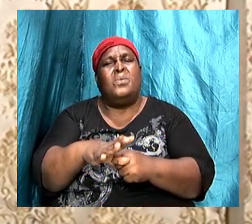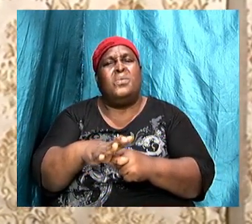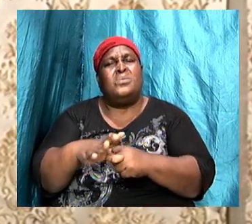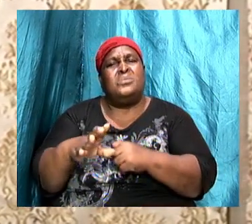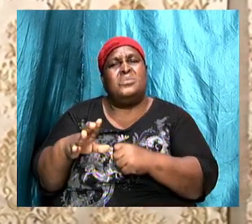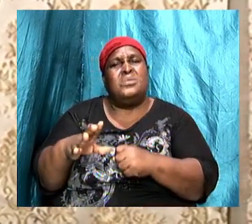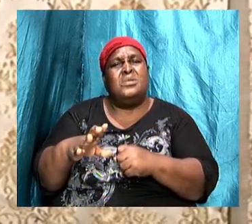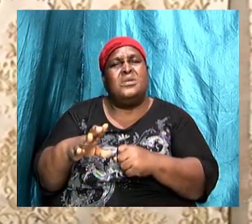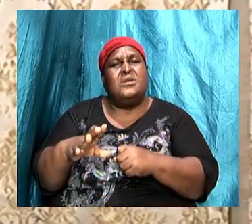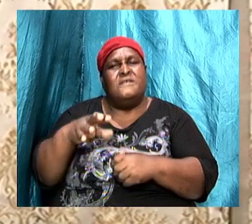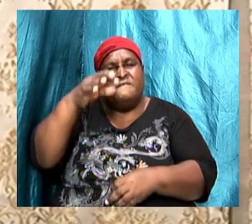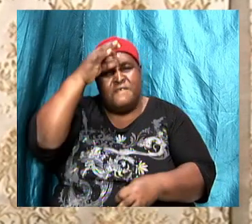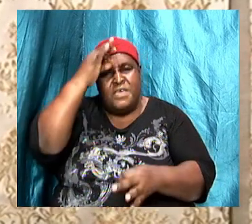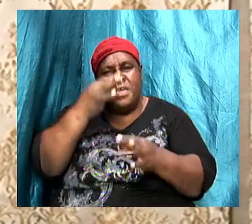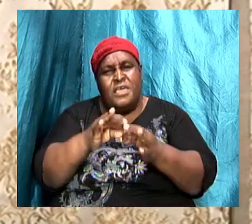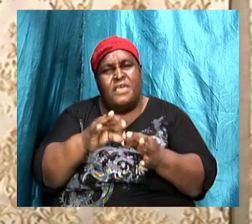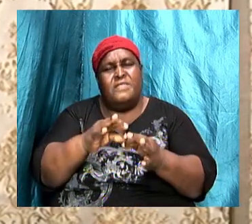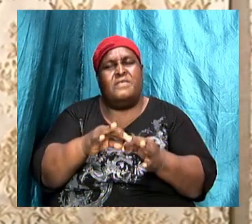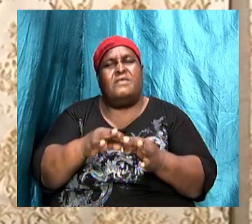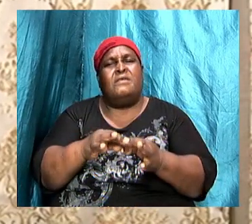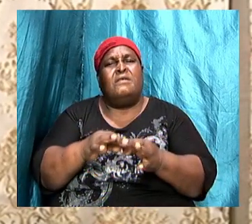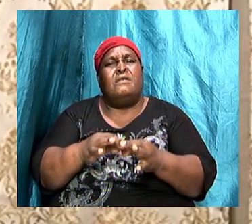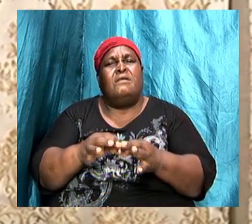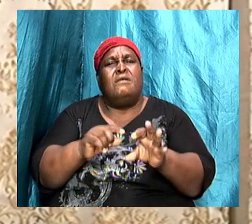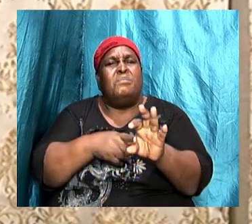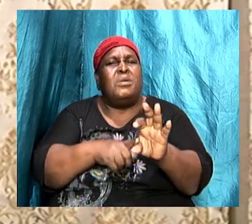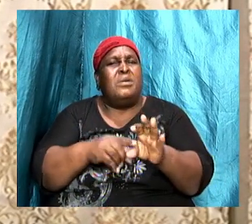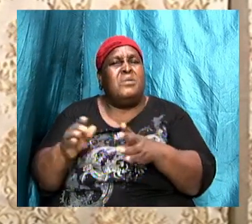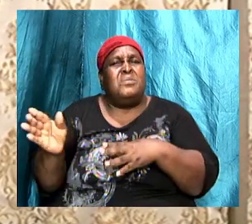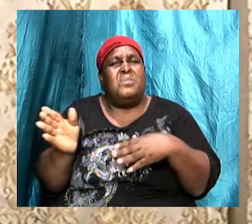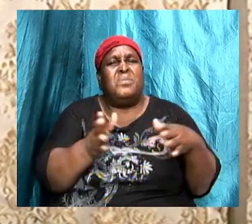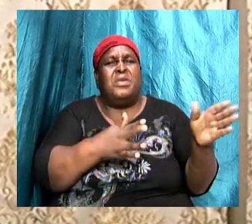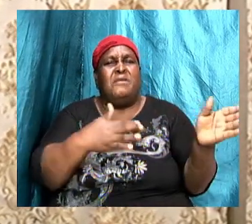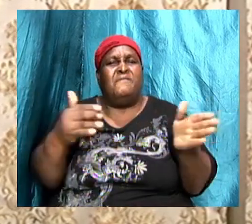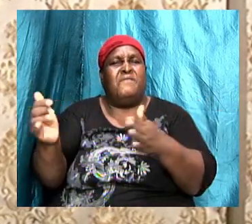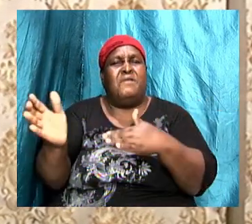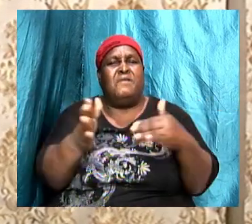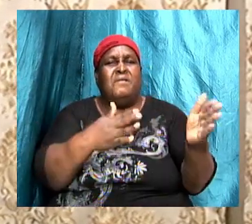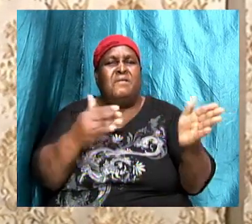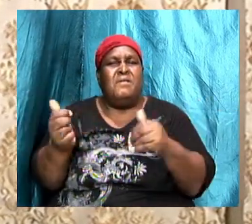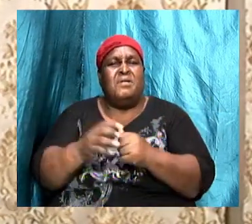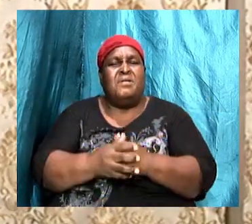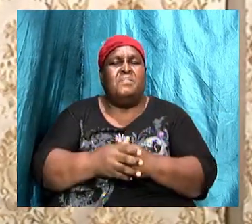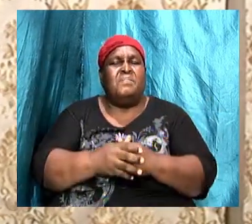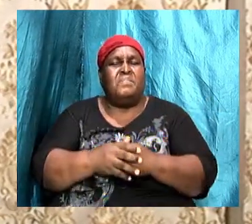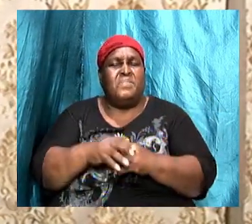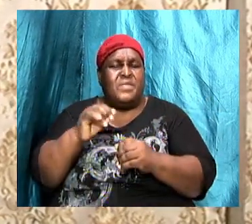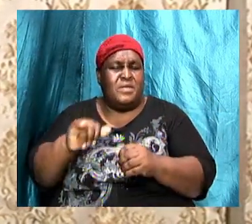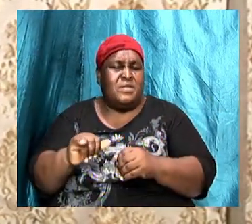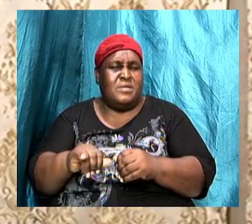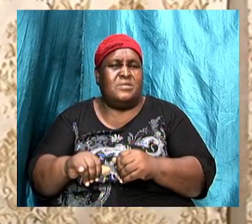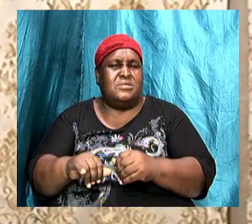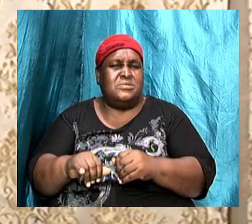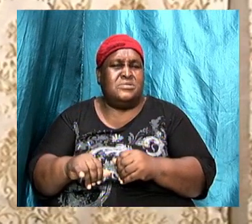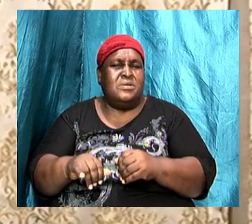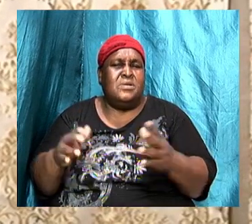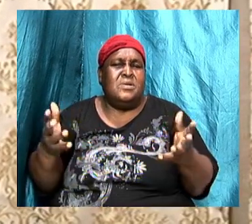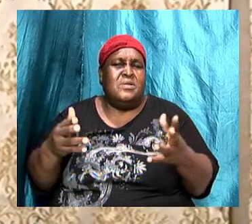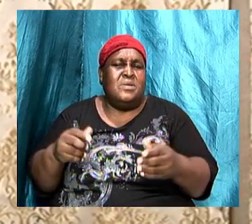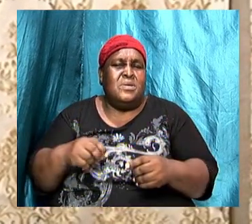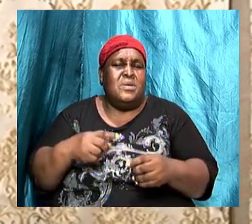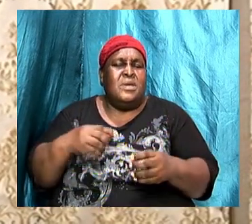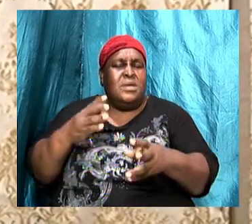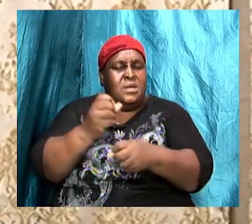now to make that happen. And so I want to encourage you again. And that's the basis upon which we are going to take some time